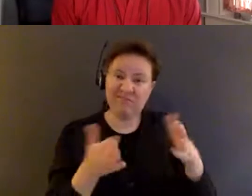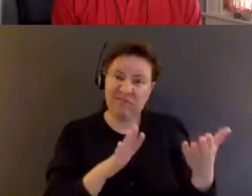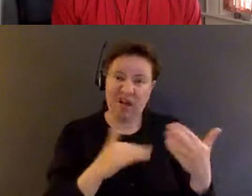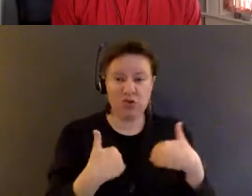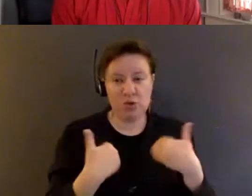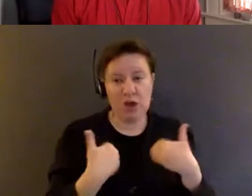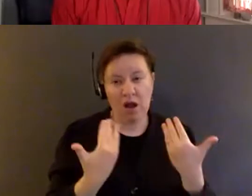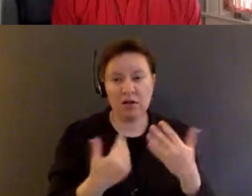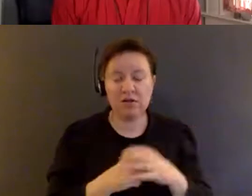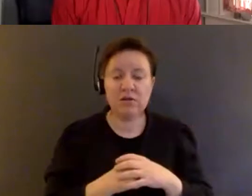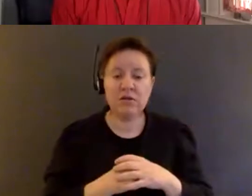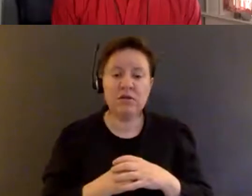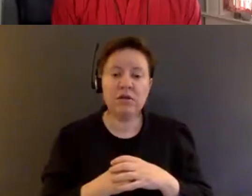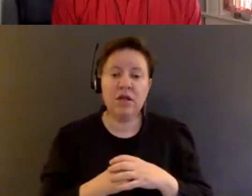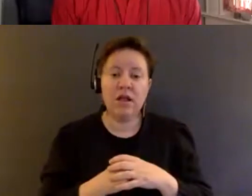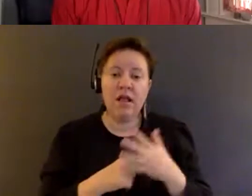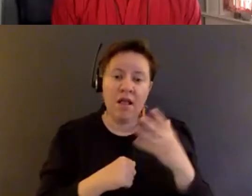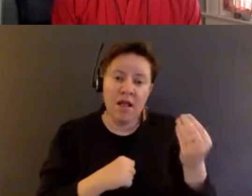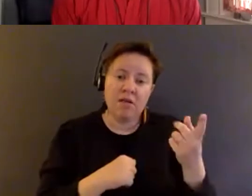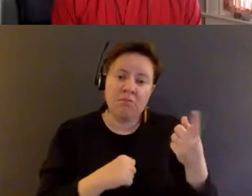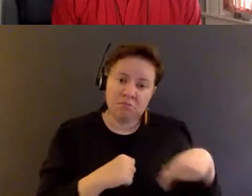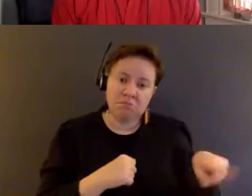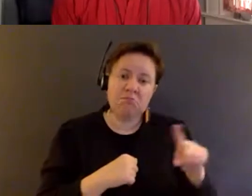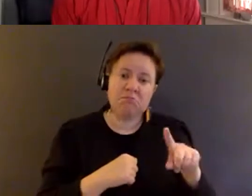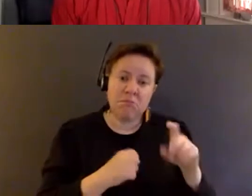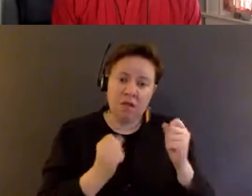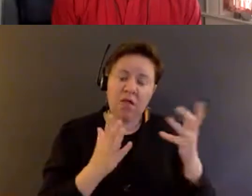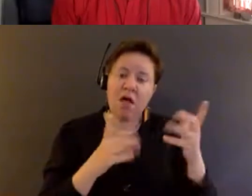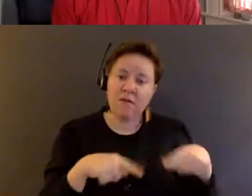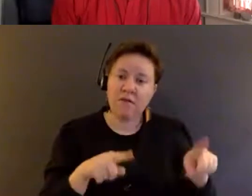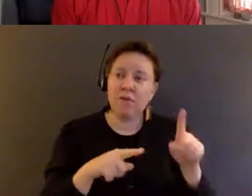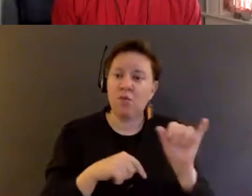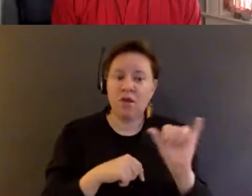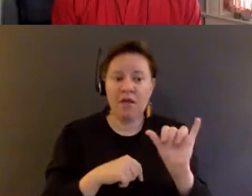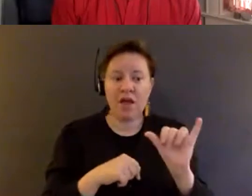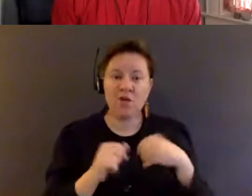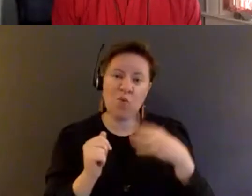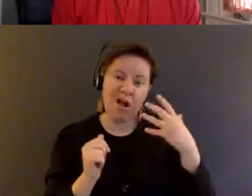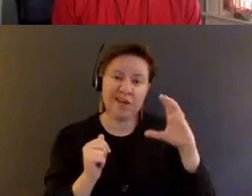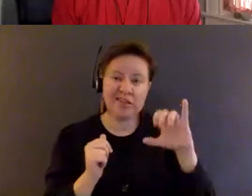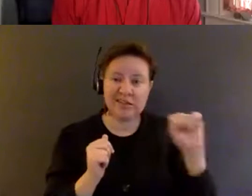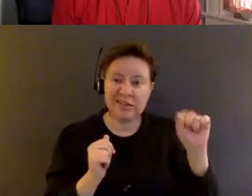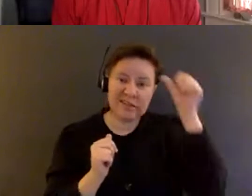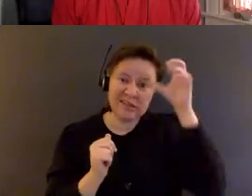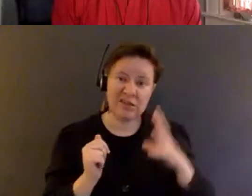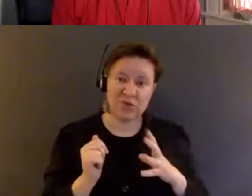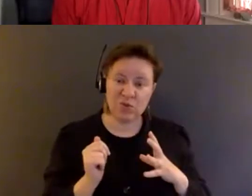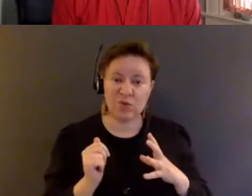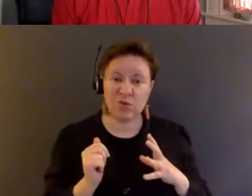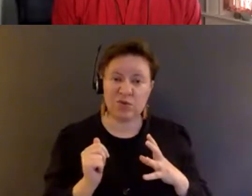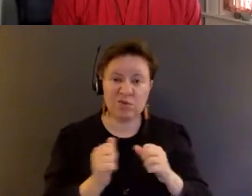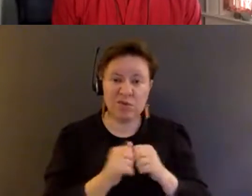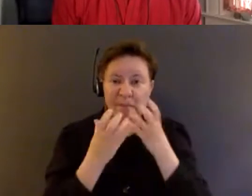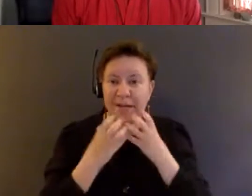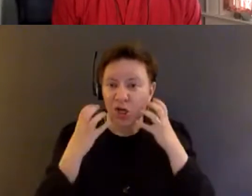and, you know, there were a lot of them kind of like white cis dudes with beards,